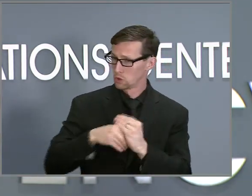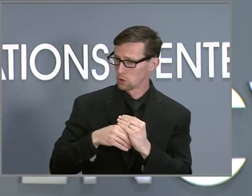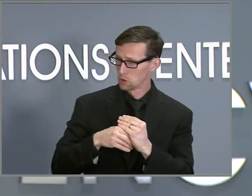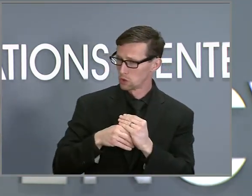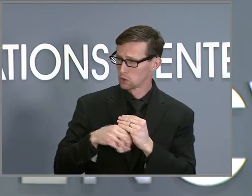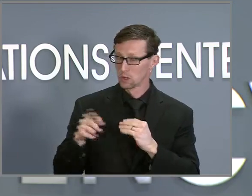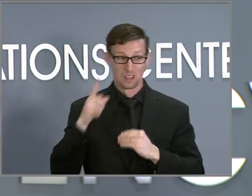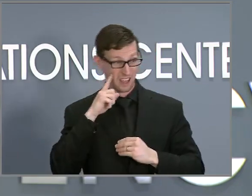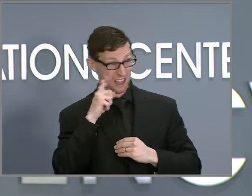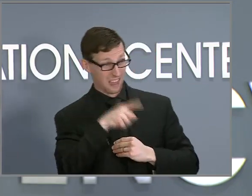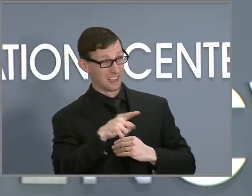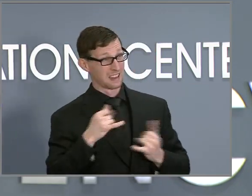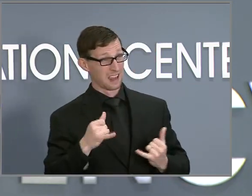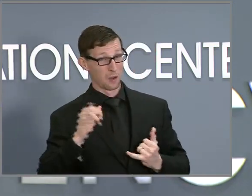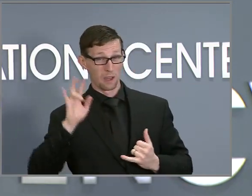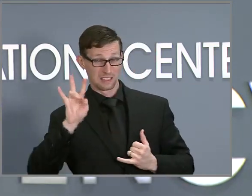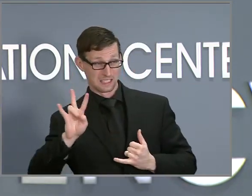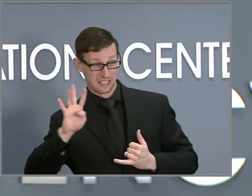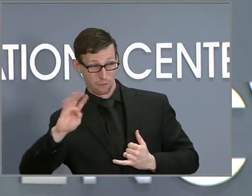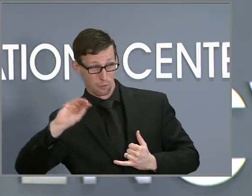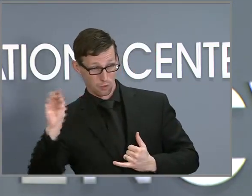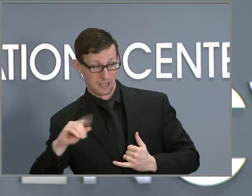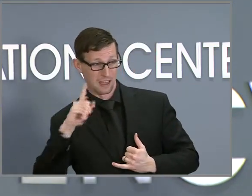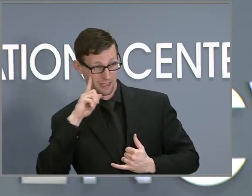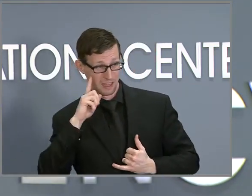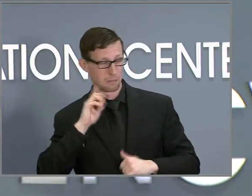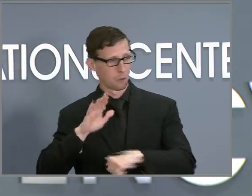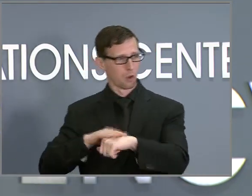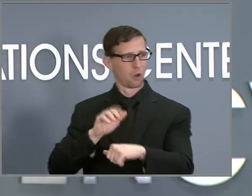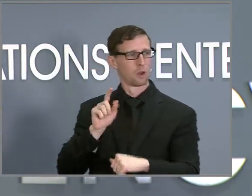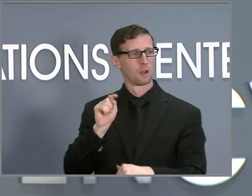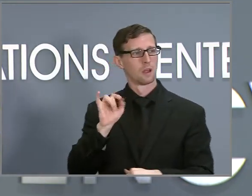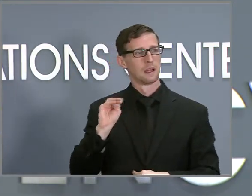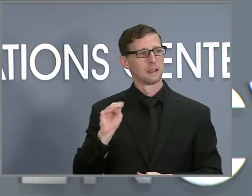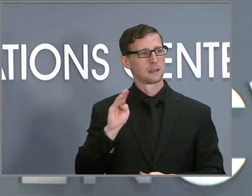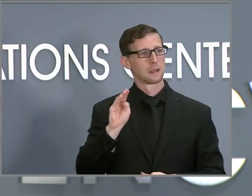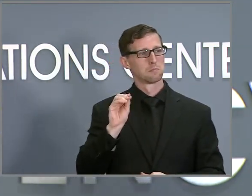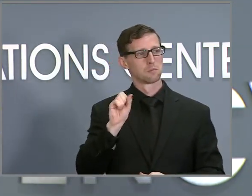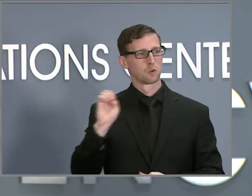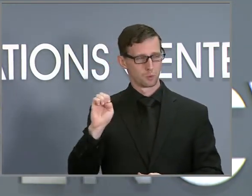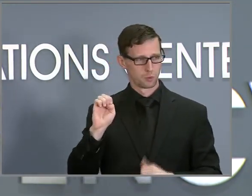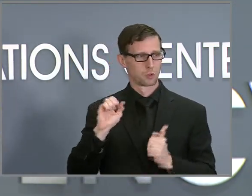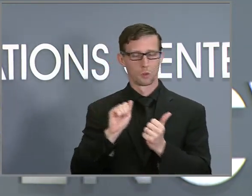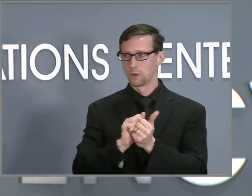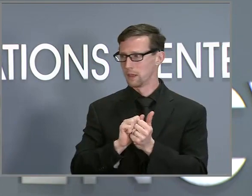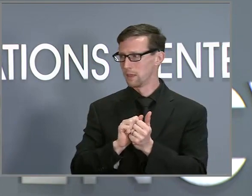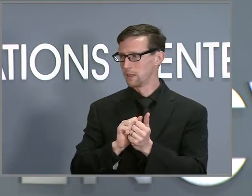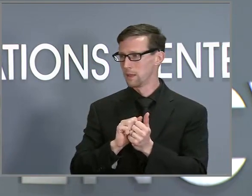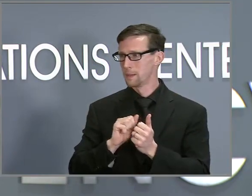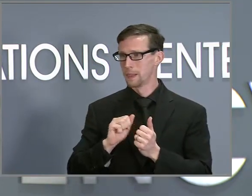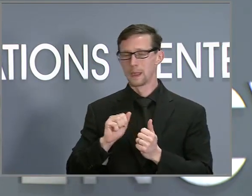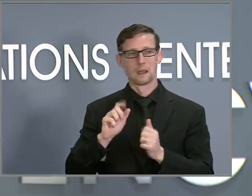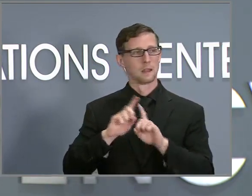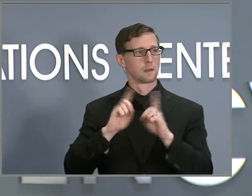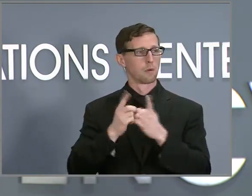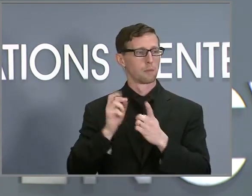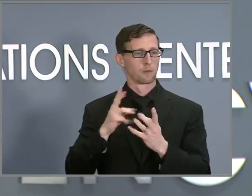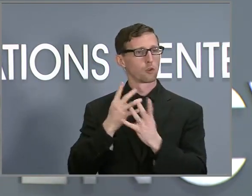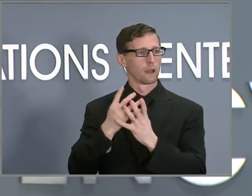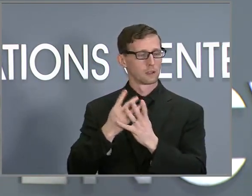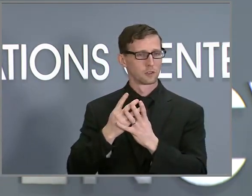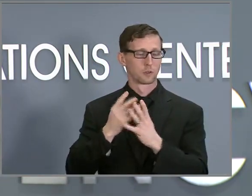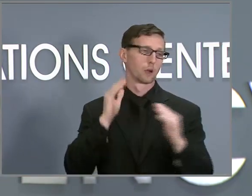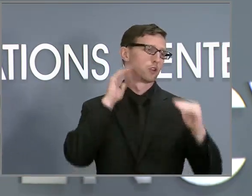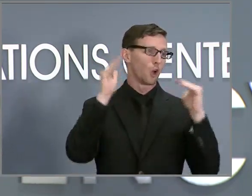74%, but what I'm going to do is call Tim Moose up with the Department of Corrections. Well, the